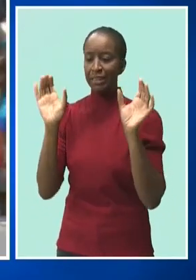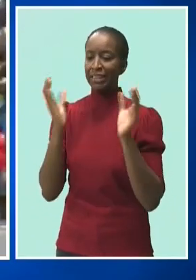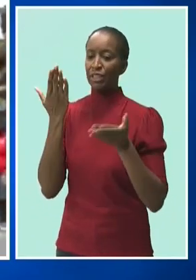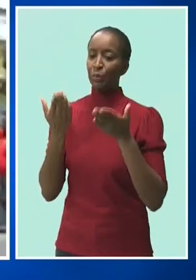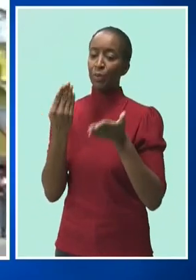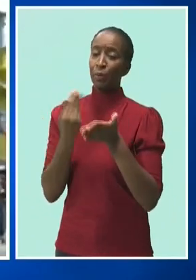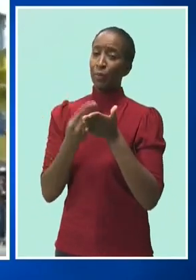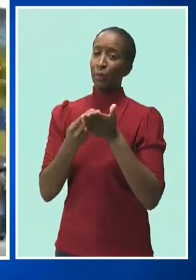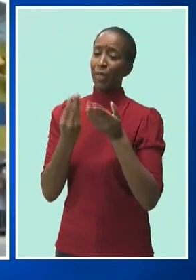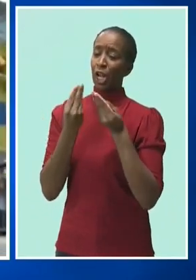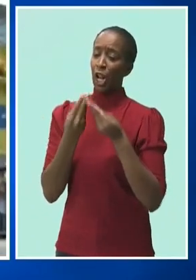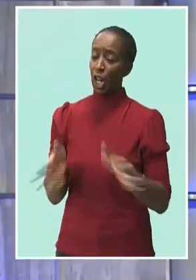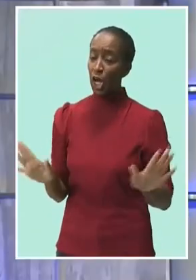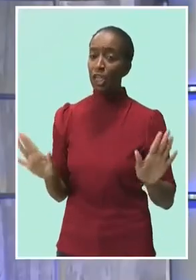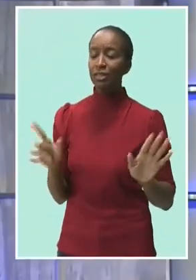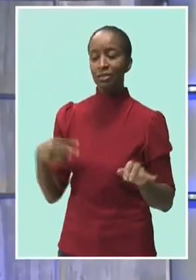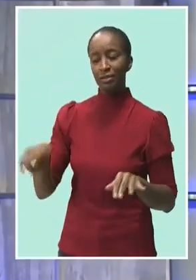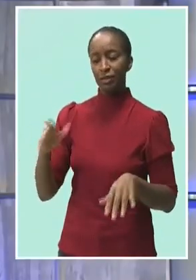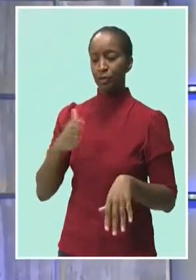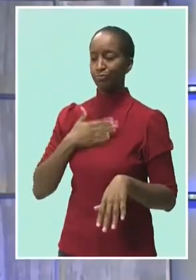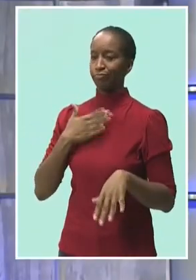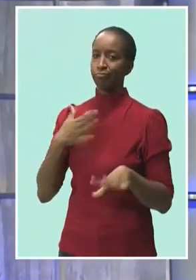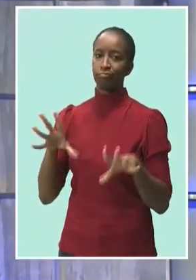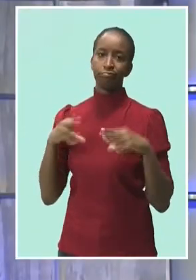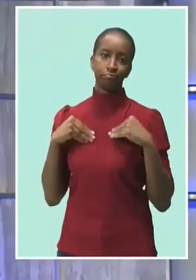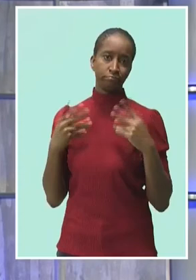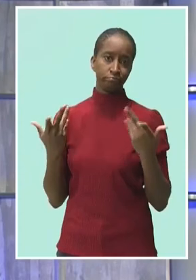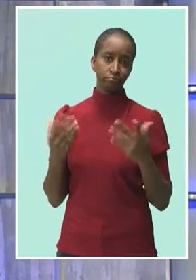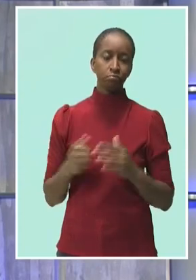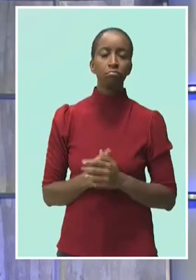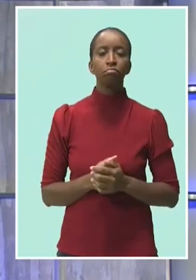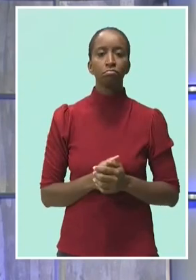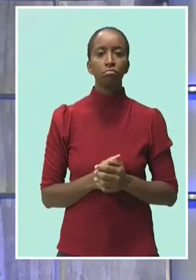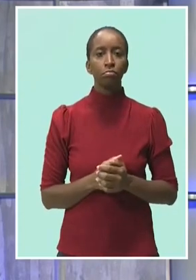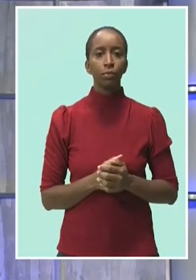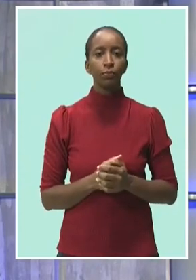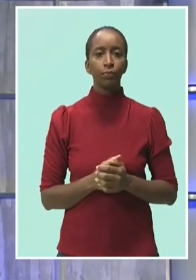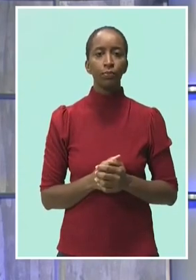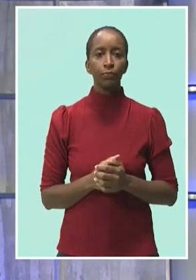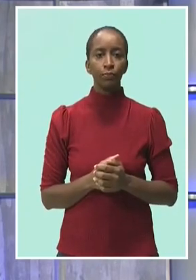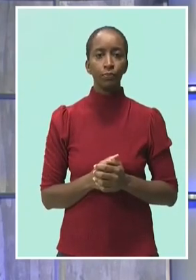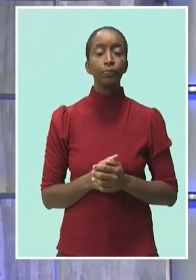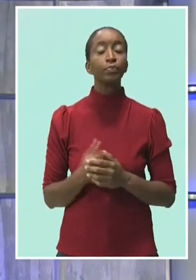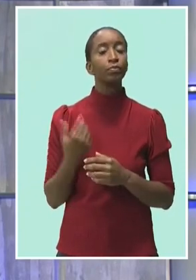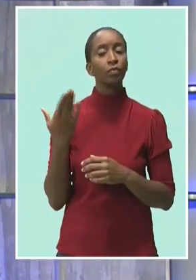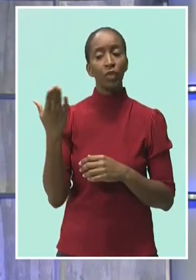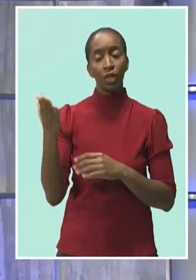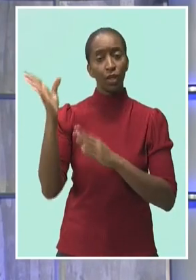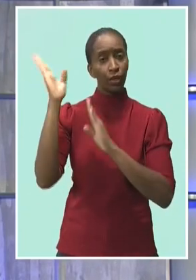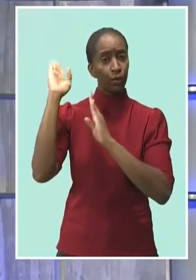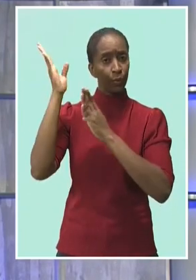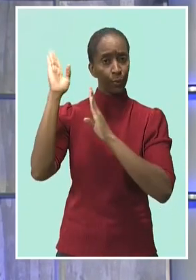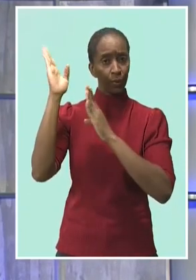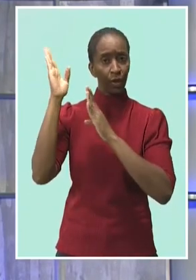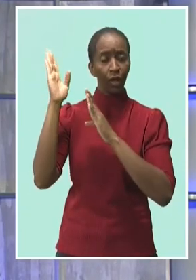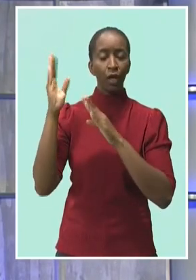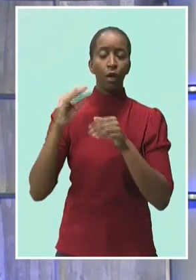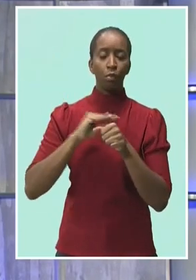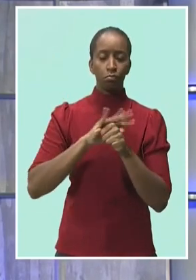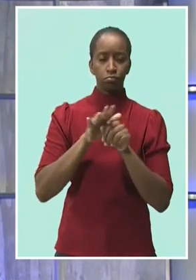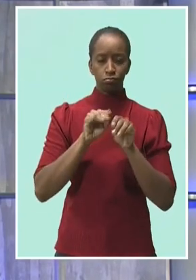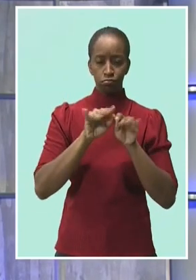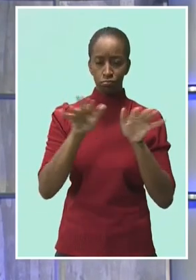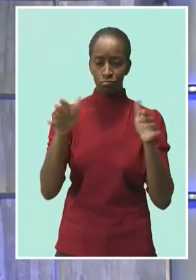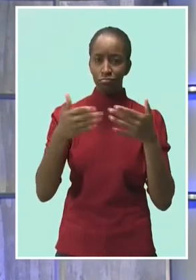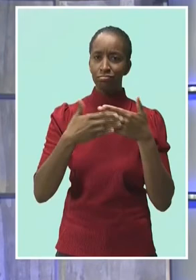celebrations next year. Well, given the grim projection for tourism in the Bahamas post-COVID-19, tourism